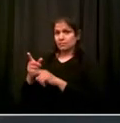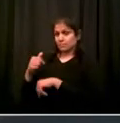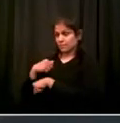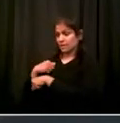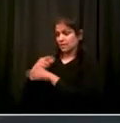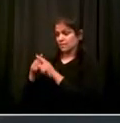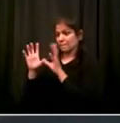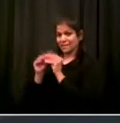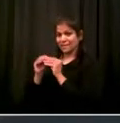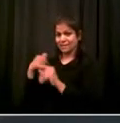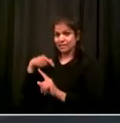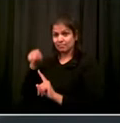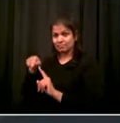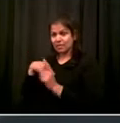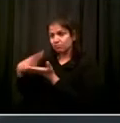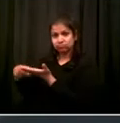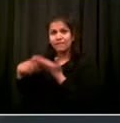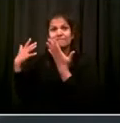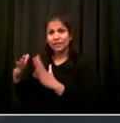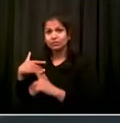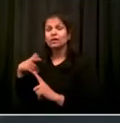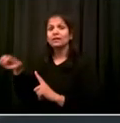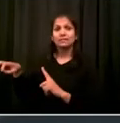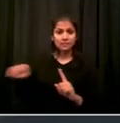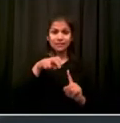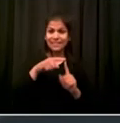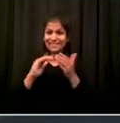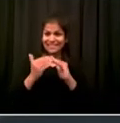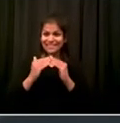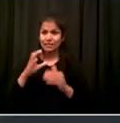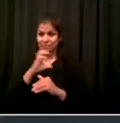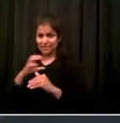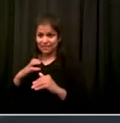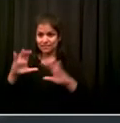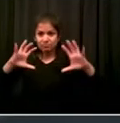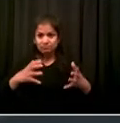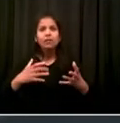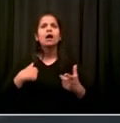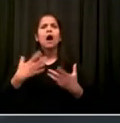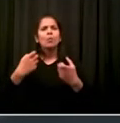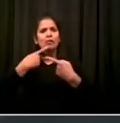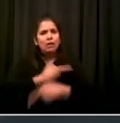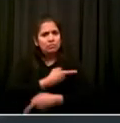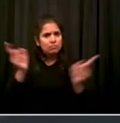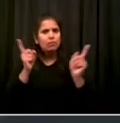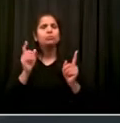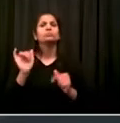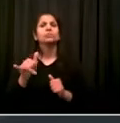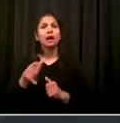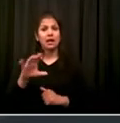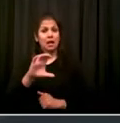NYPD to youth initiatives and social services. The details will be worked out in the budget process in the weeks ahead,